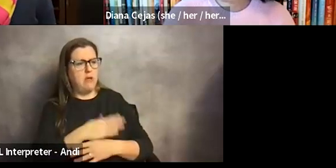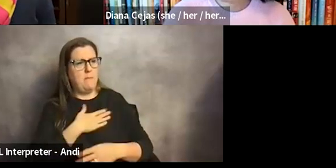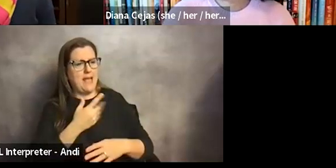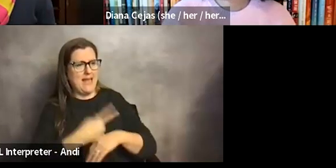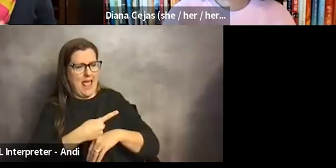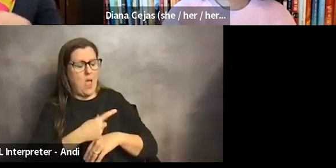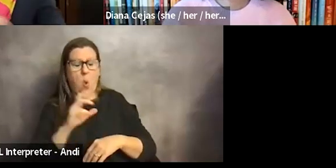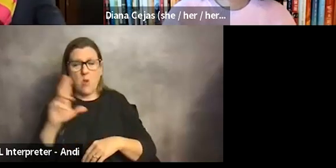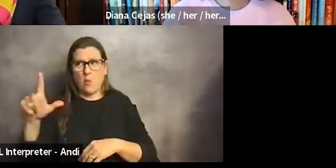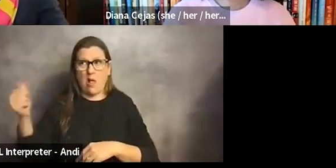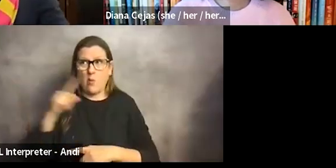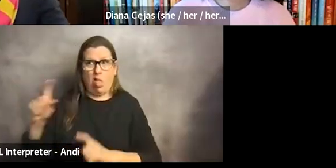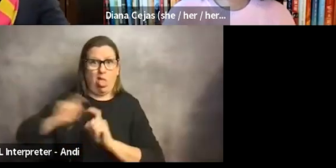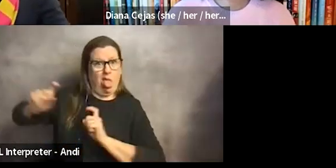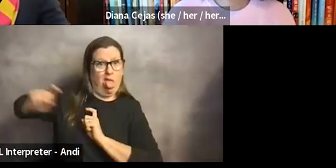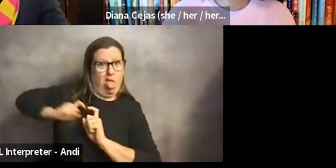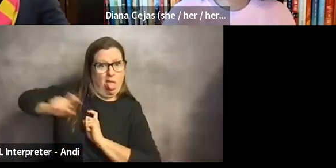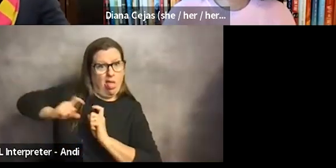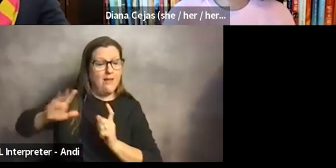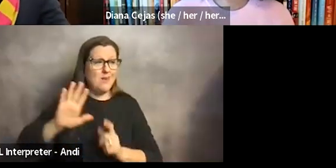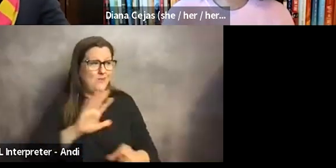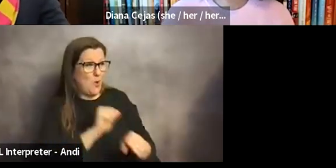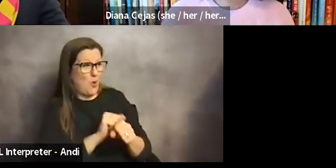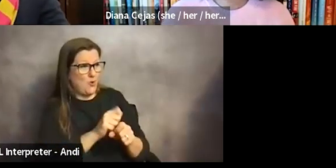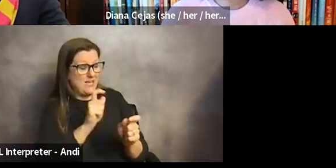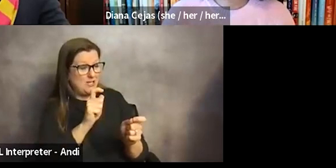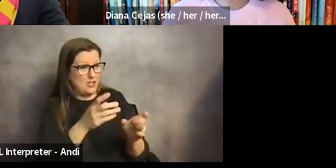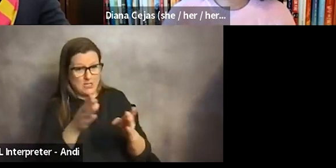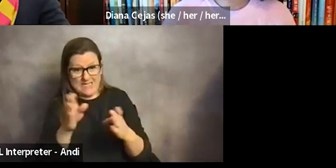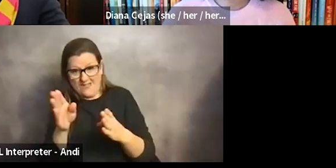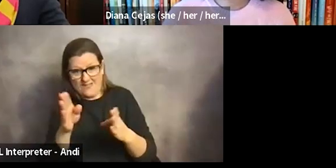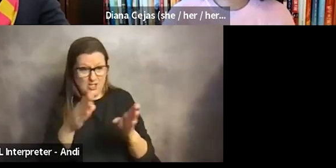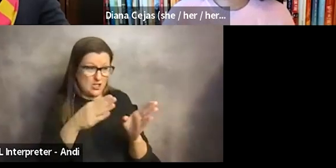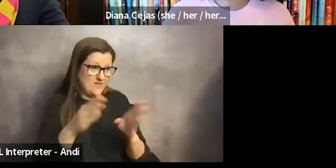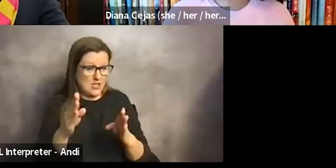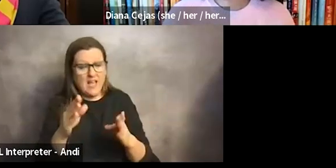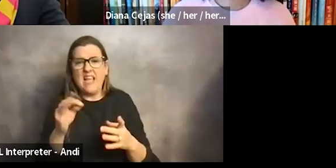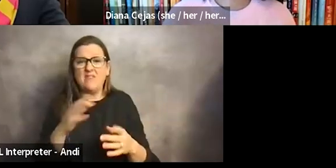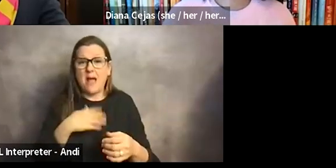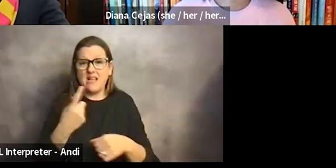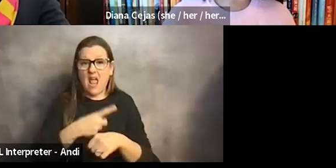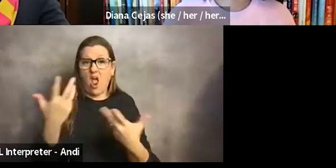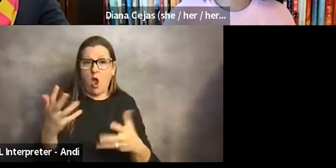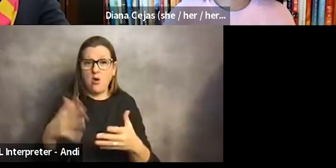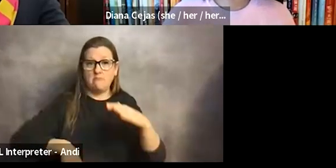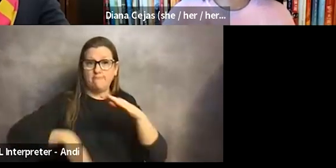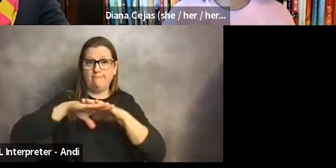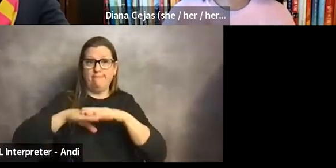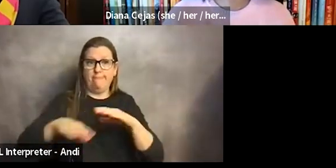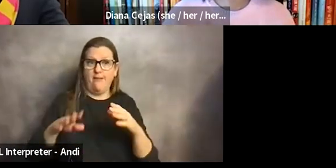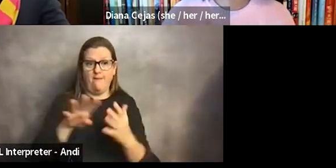those. And if, as your career changes, start anticipating that those are the things you want to fill your days with, because nobody can fill them if they're already full and they're contributing.